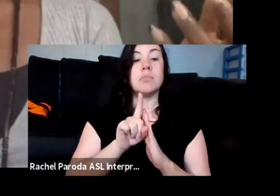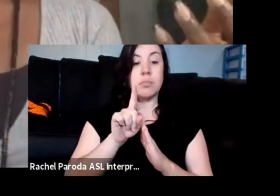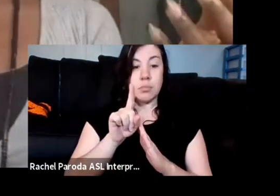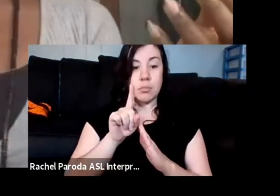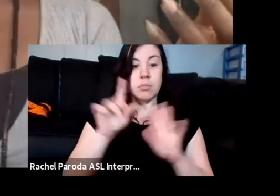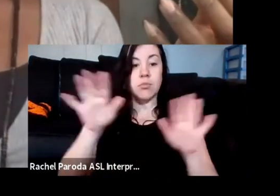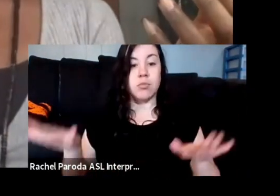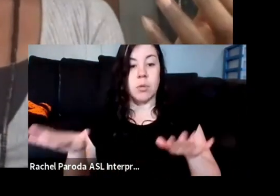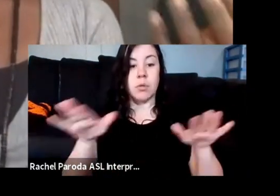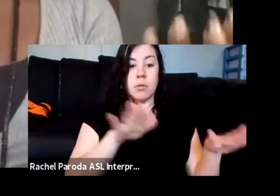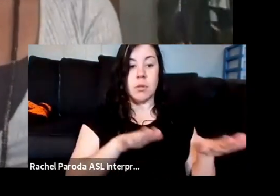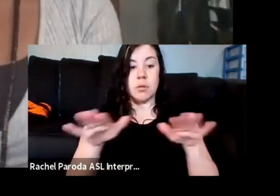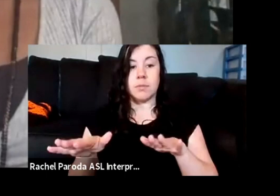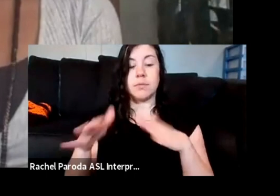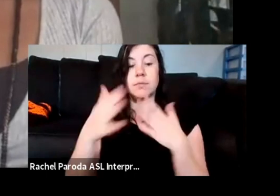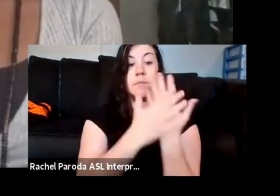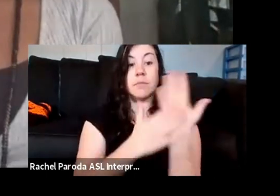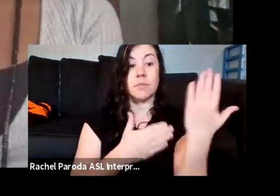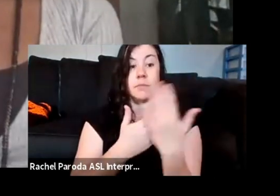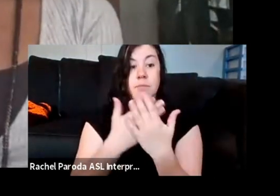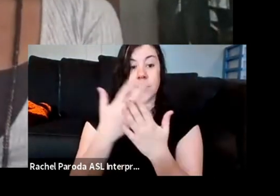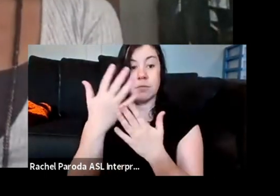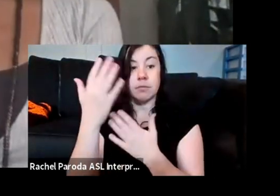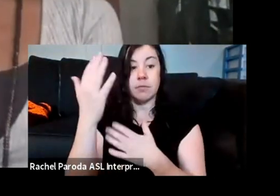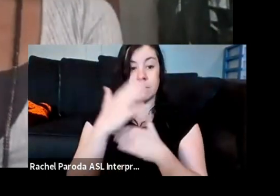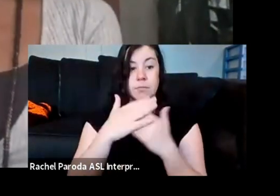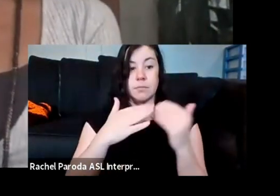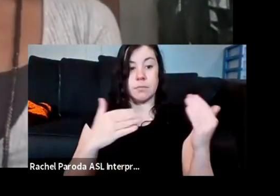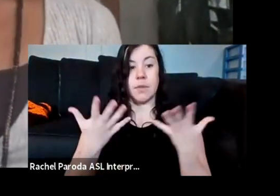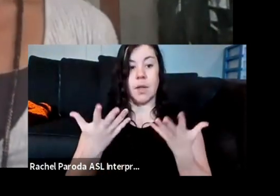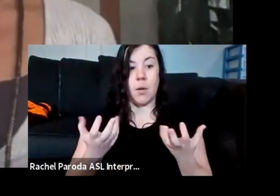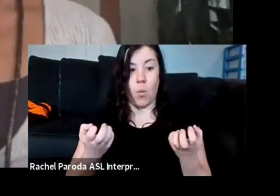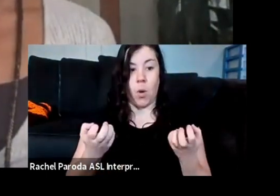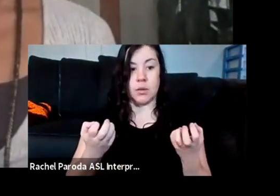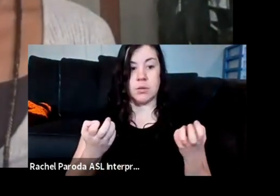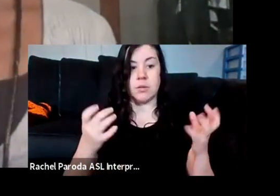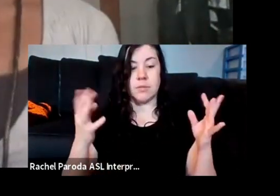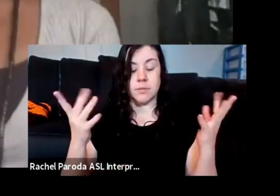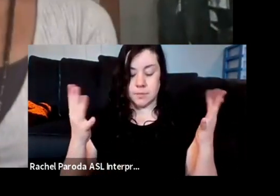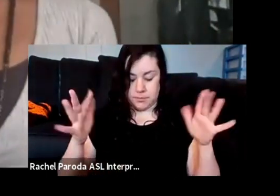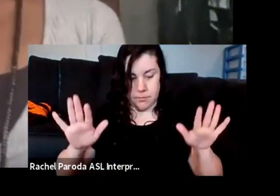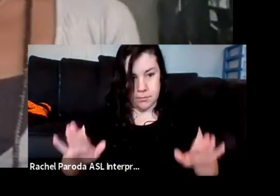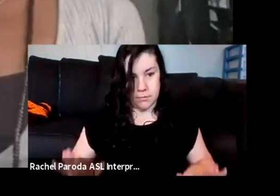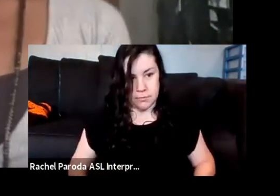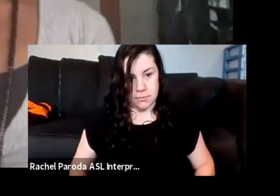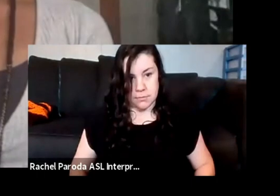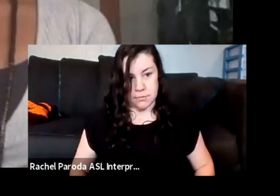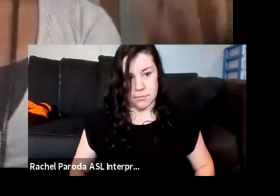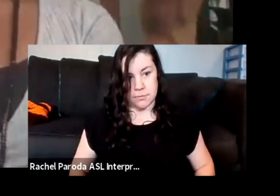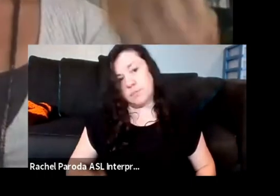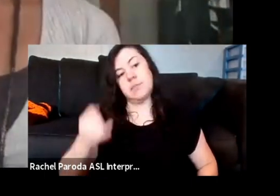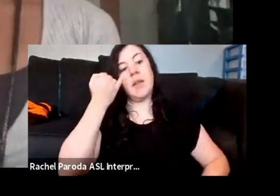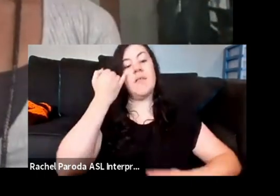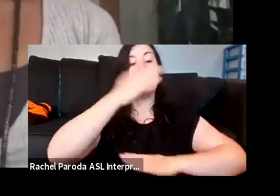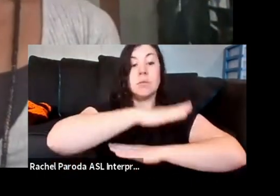Relax your hands. And today I'd like you to have your palms up, relaxed fingers on your thighs or on, if you have a desk in front